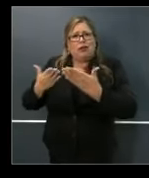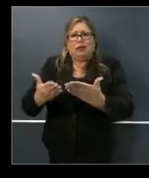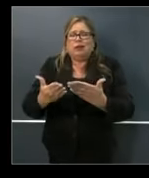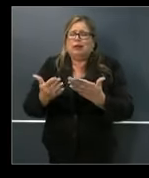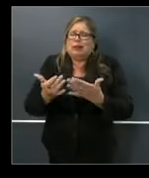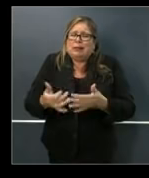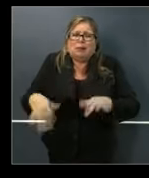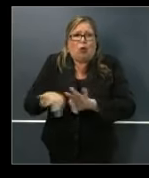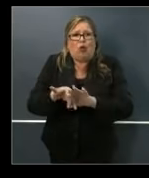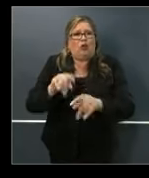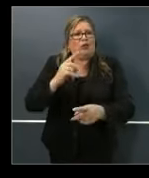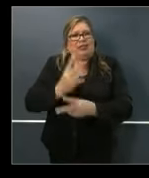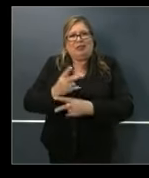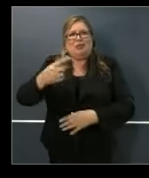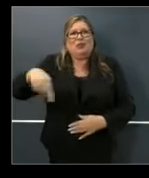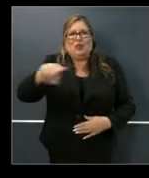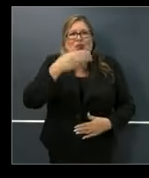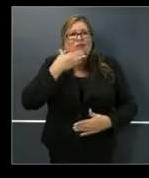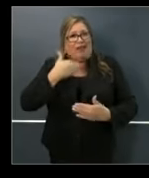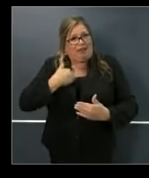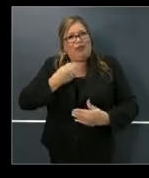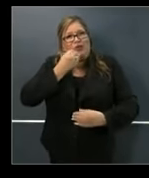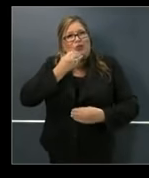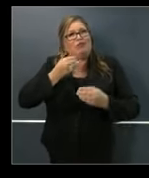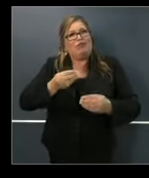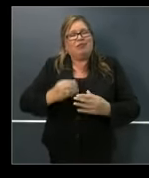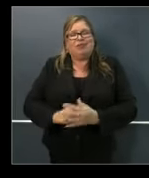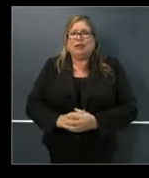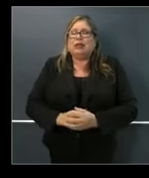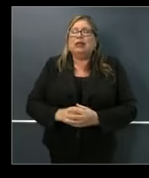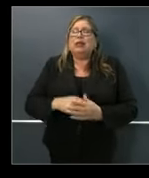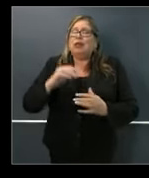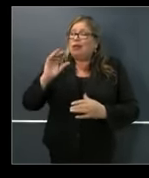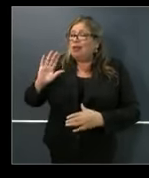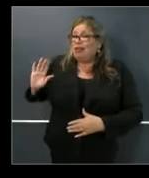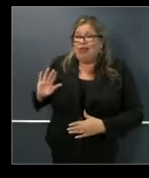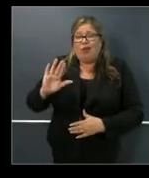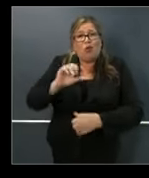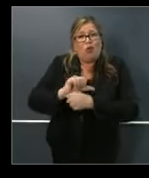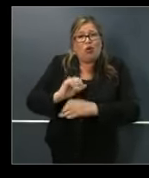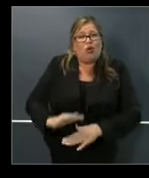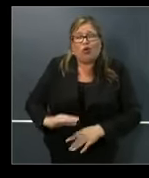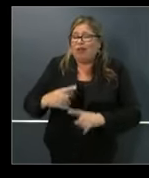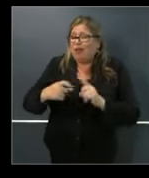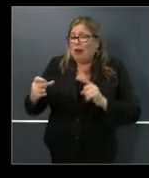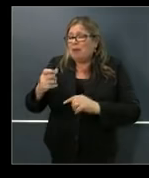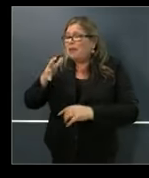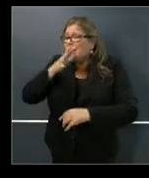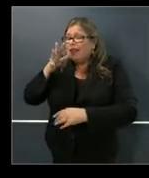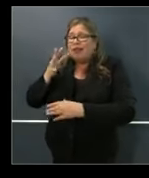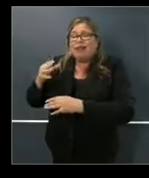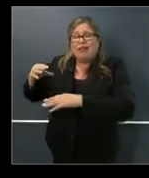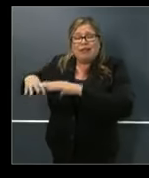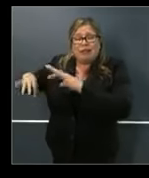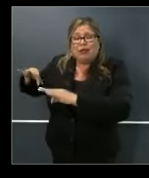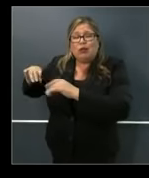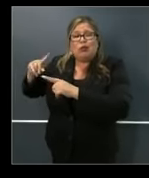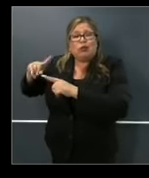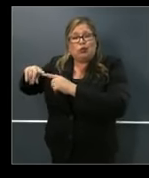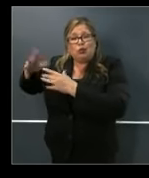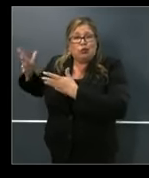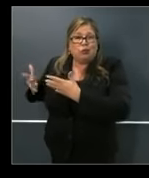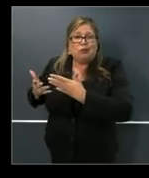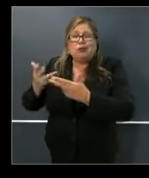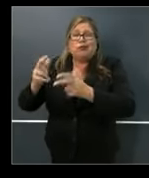safety and the safety of all workers in our food chain, from the fields to the grocery store checkout stands,